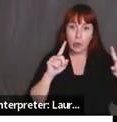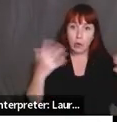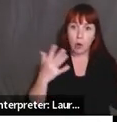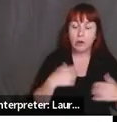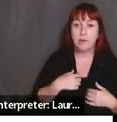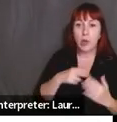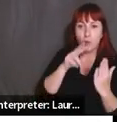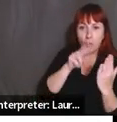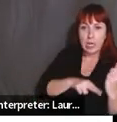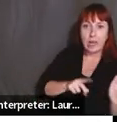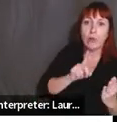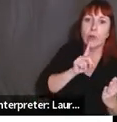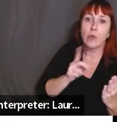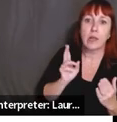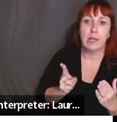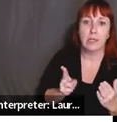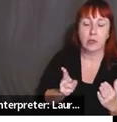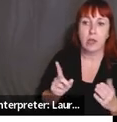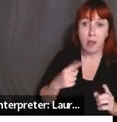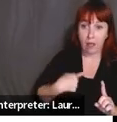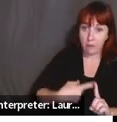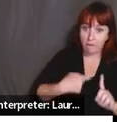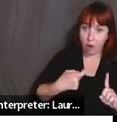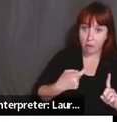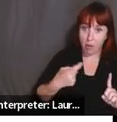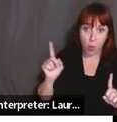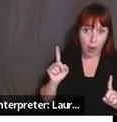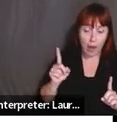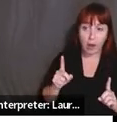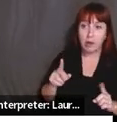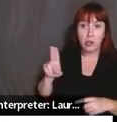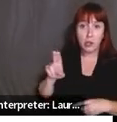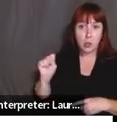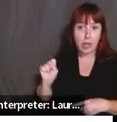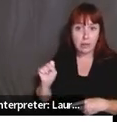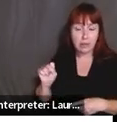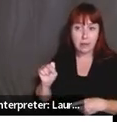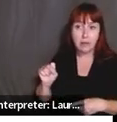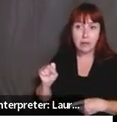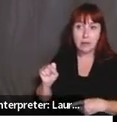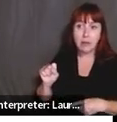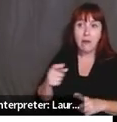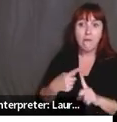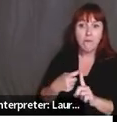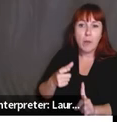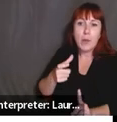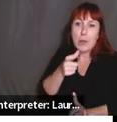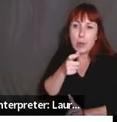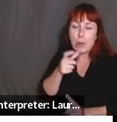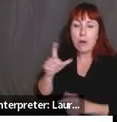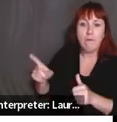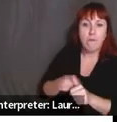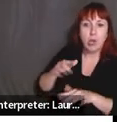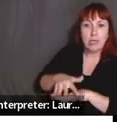the real history of the place where I'm from and the history from United States from the mouth of first indigenous